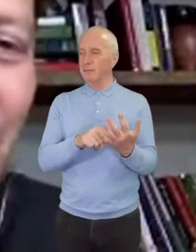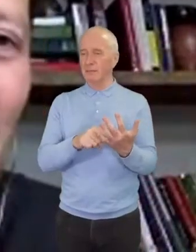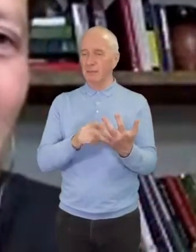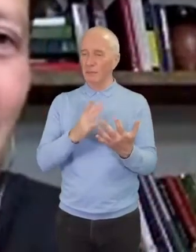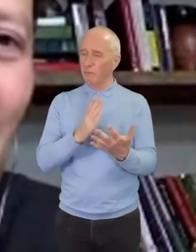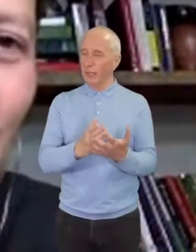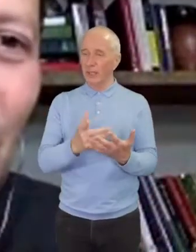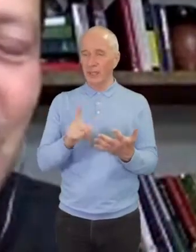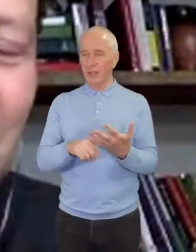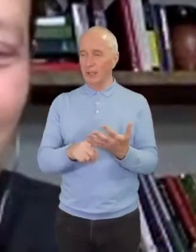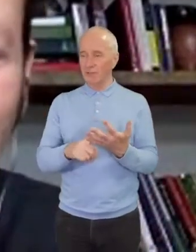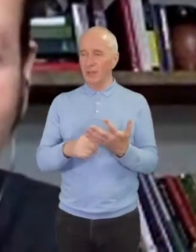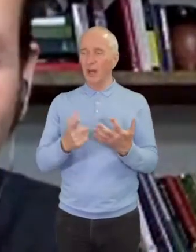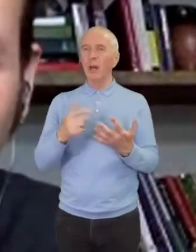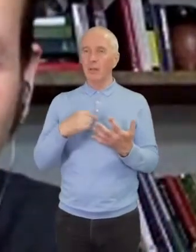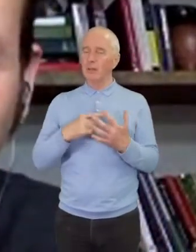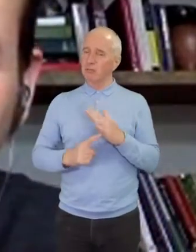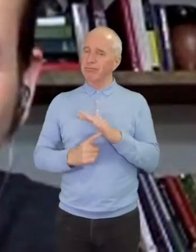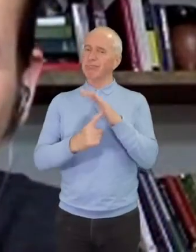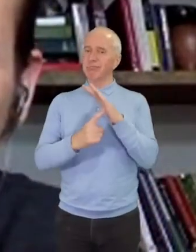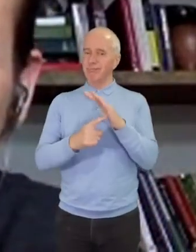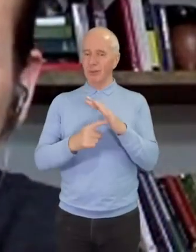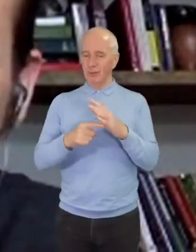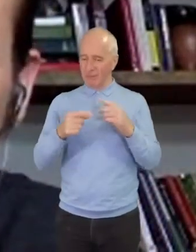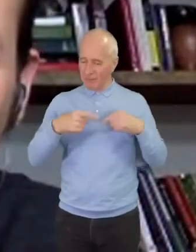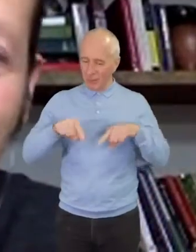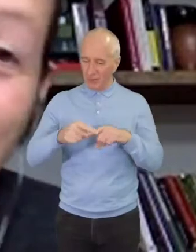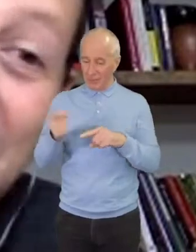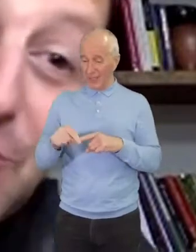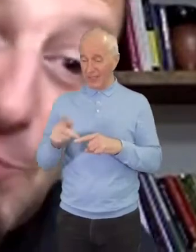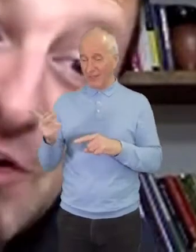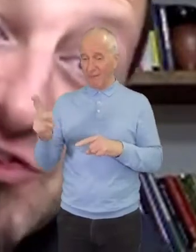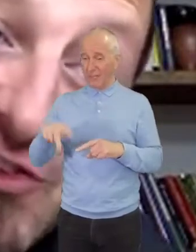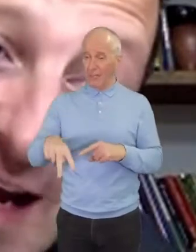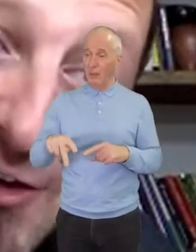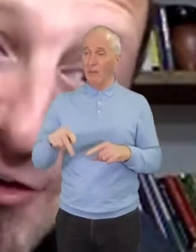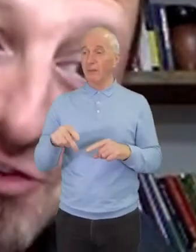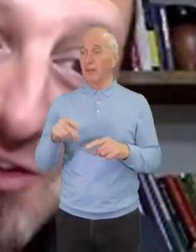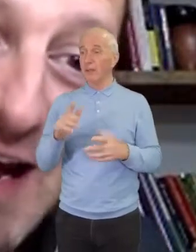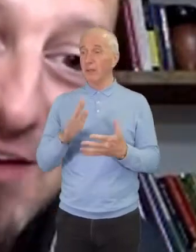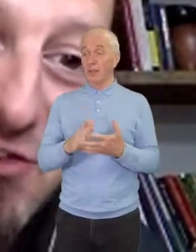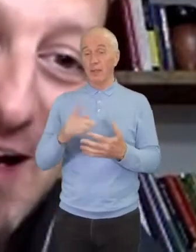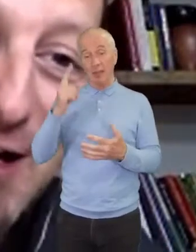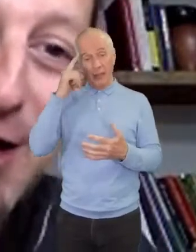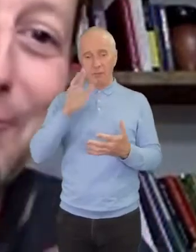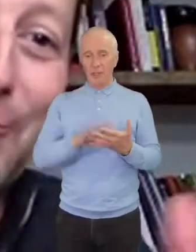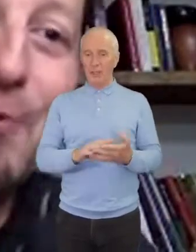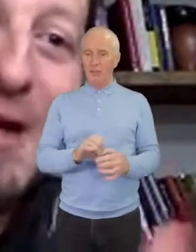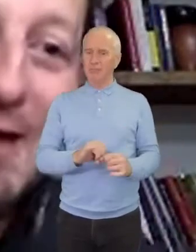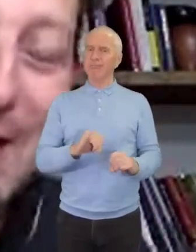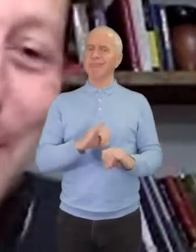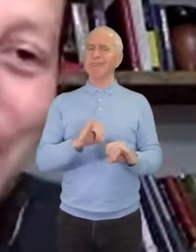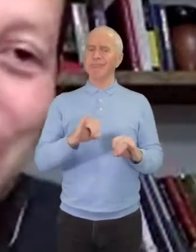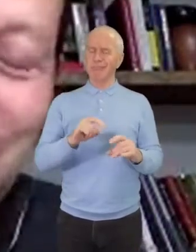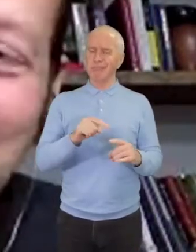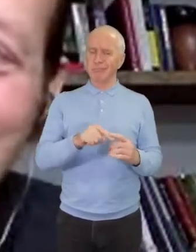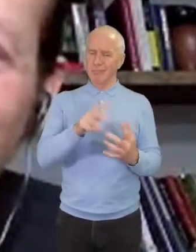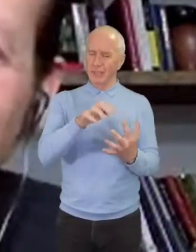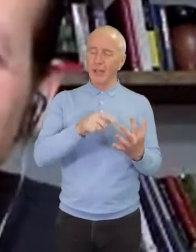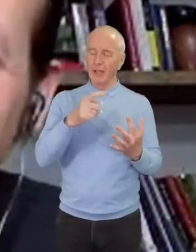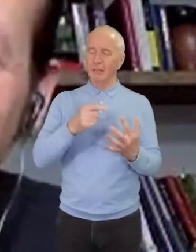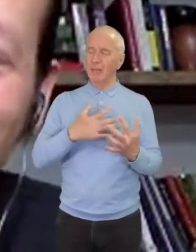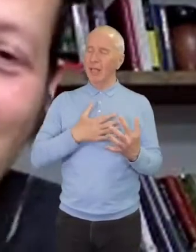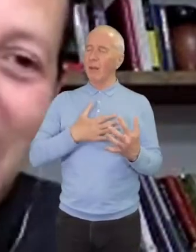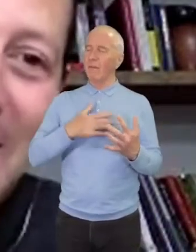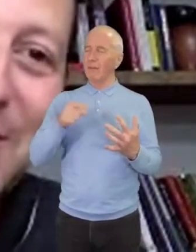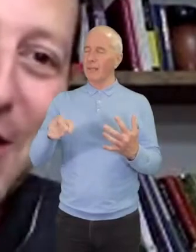formative for us in our work in Philadelphia. And I think it's a pretty scandalous text. And I love the reading that we heard of it,